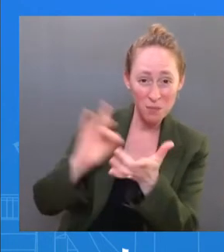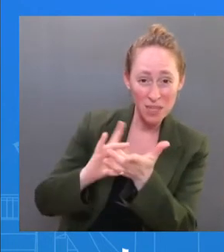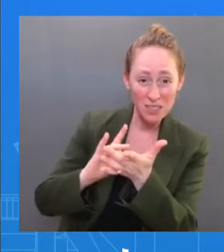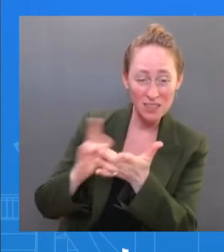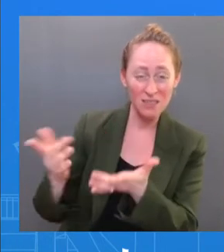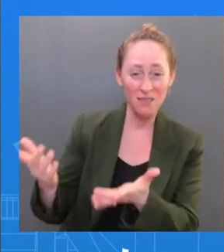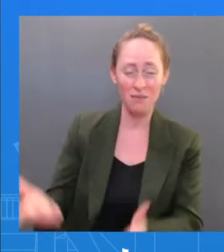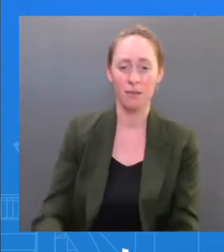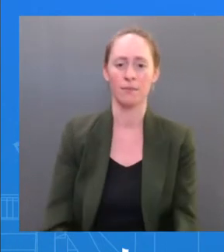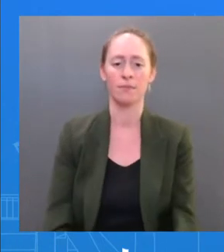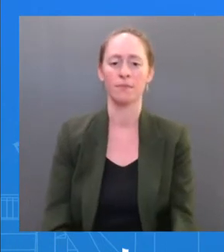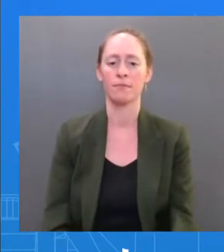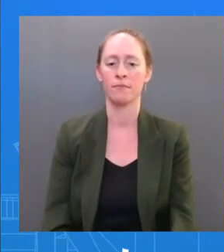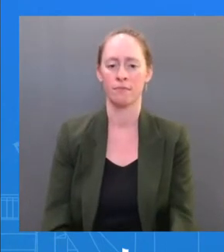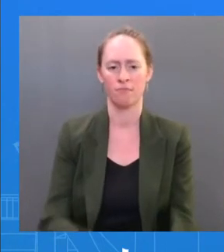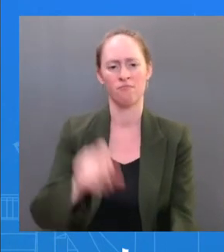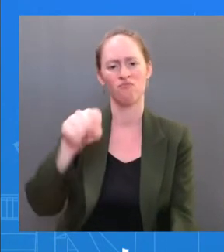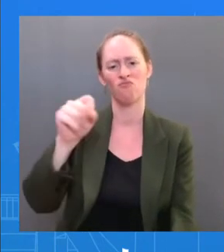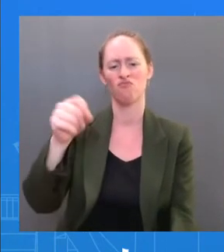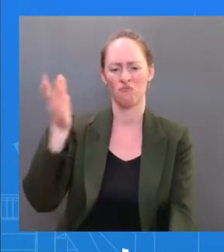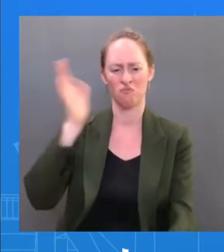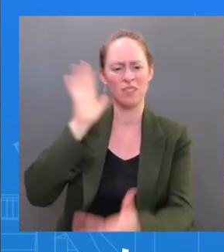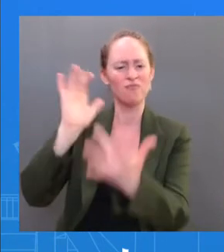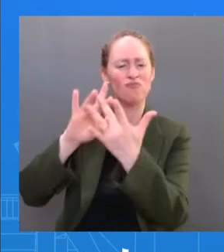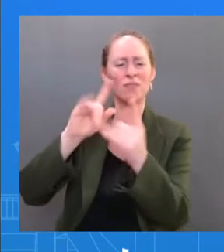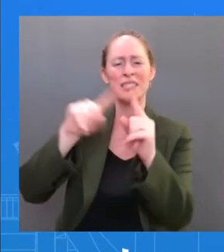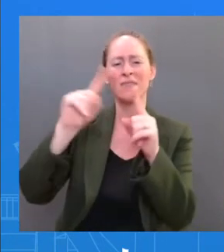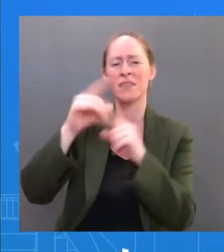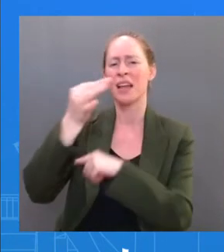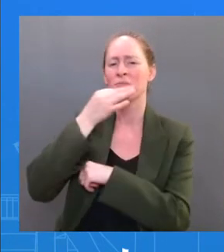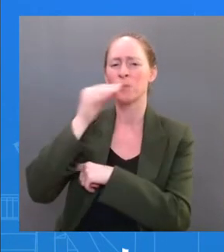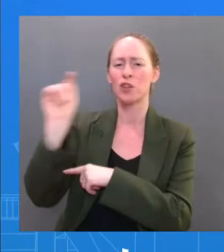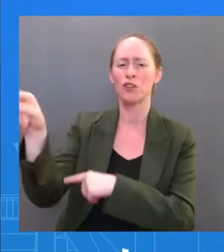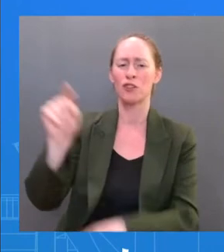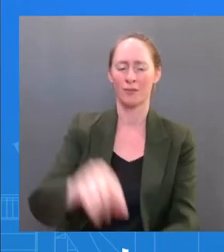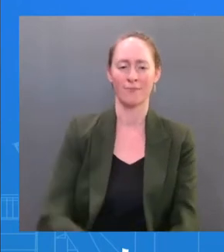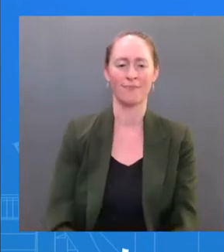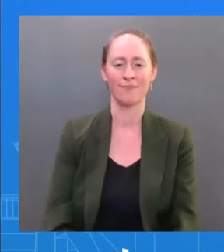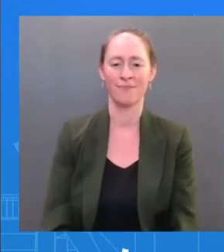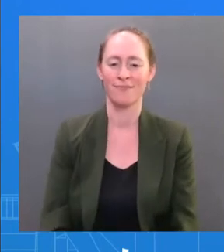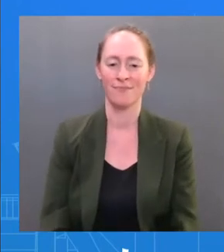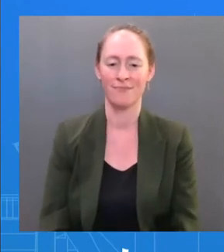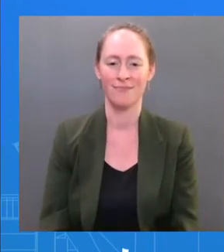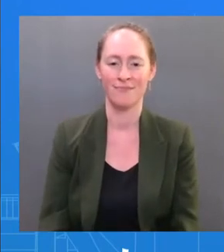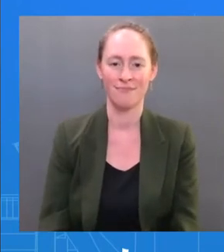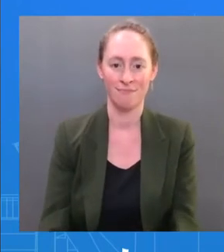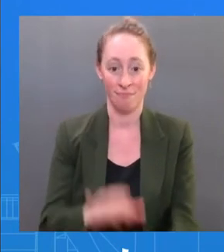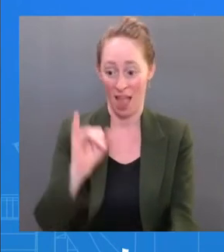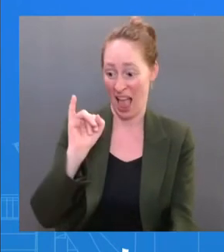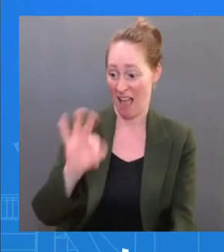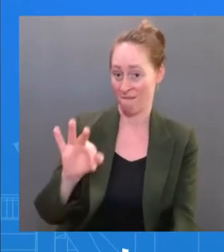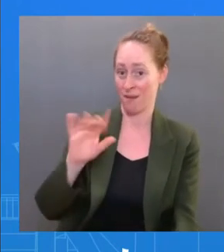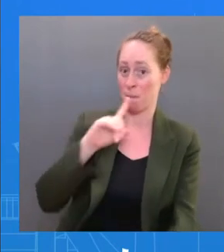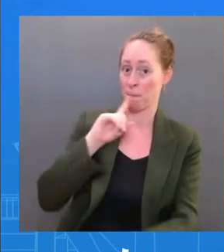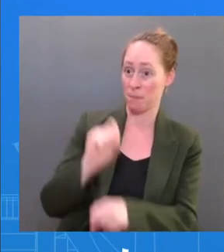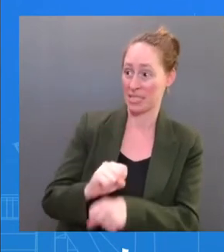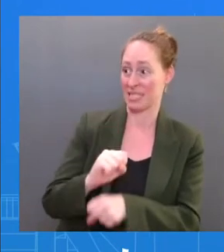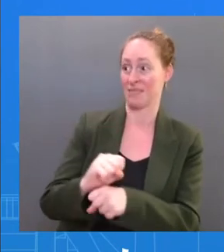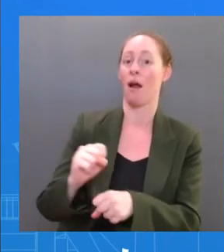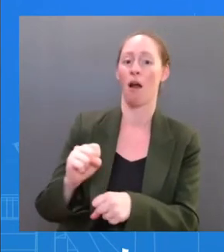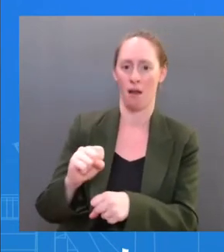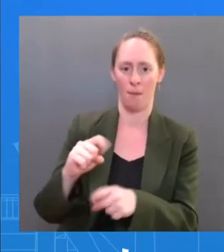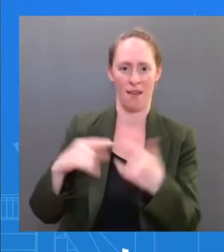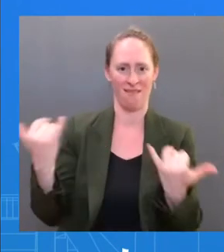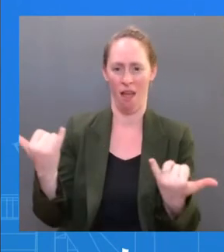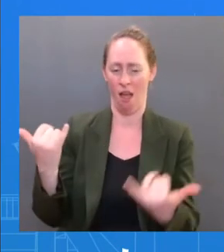he's going to make decisions based on what is happening with the President and his condition. Right now, the President is feeling well. He described it himself as feeling